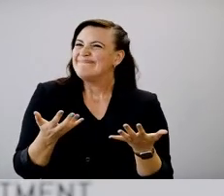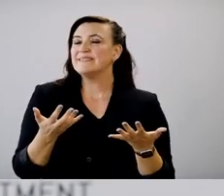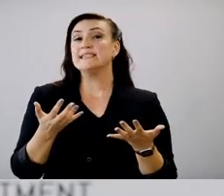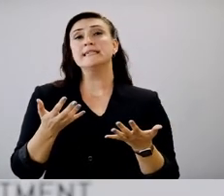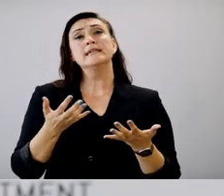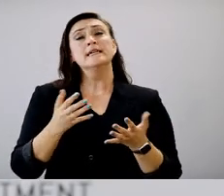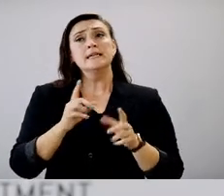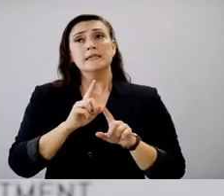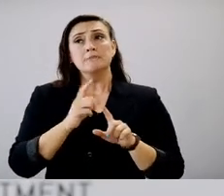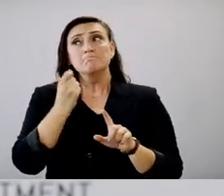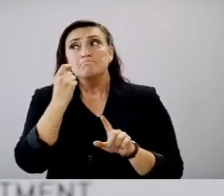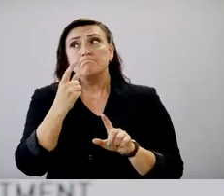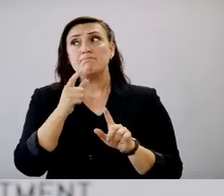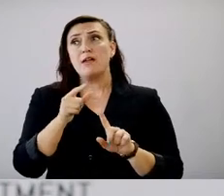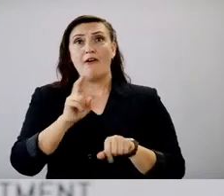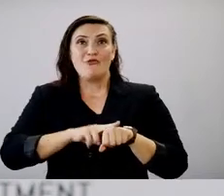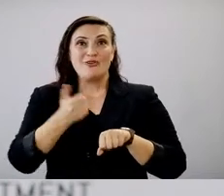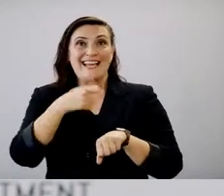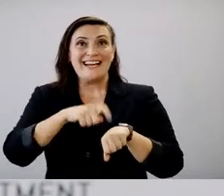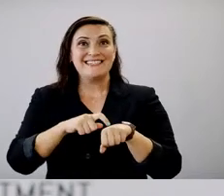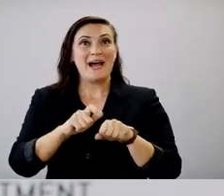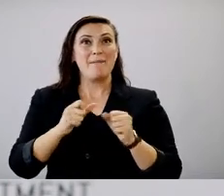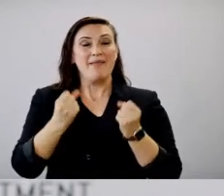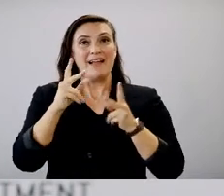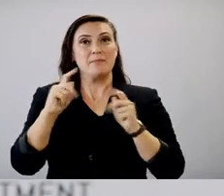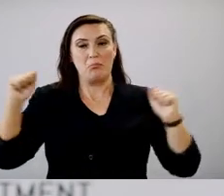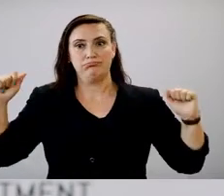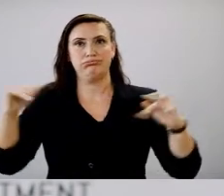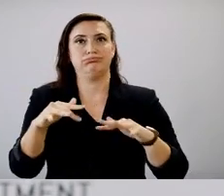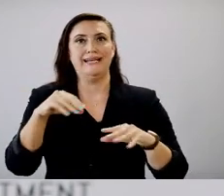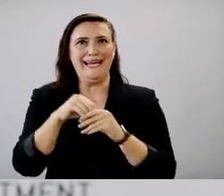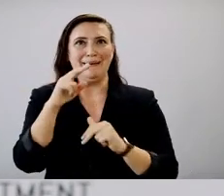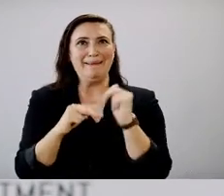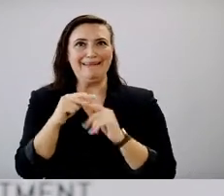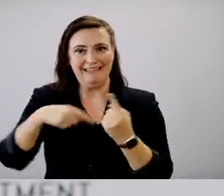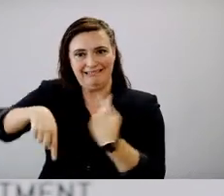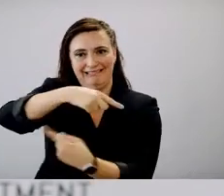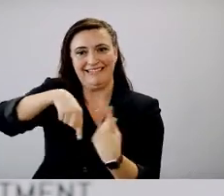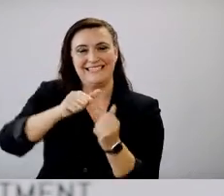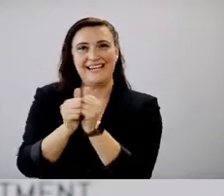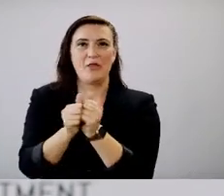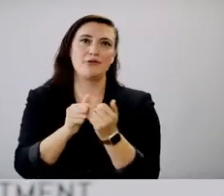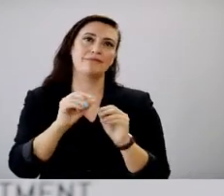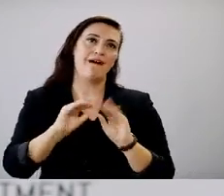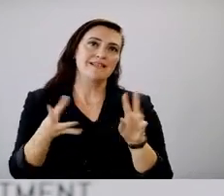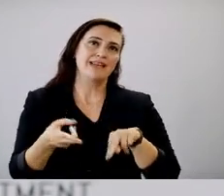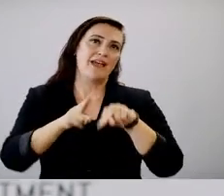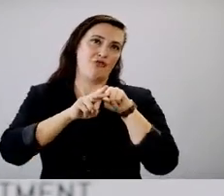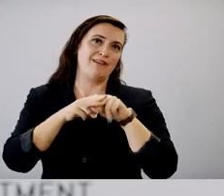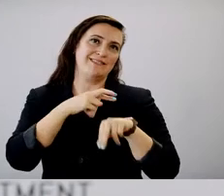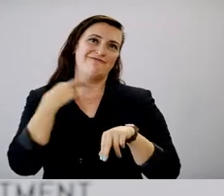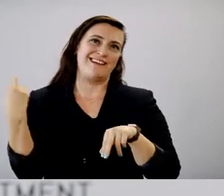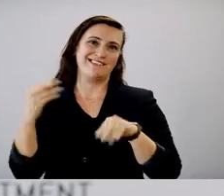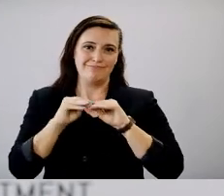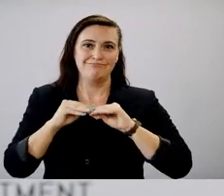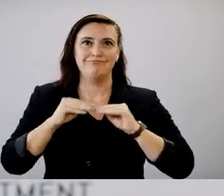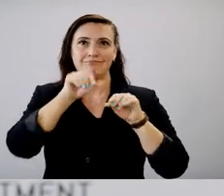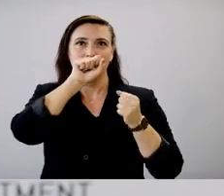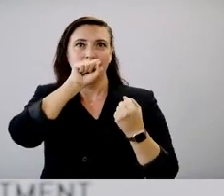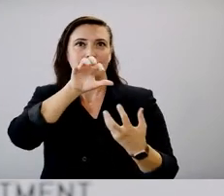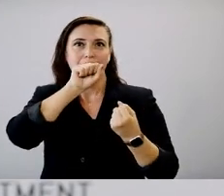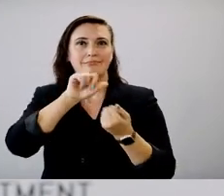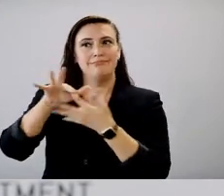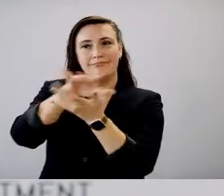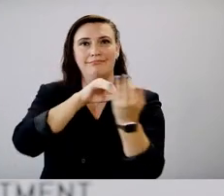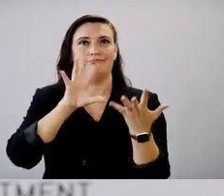definitely whenever you get people together in large groups, especially indoors, you, you do increase the risk of transmission. Um,